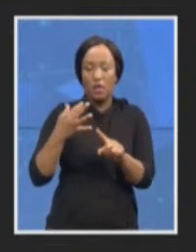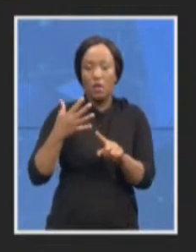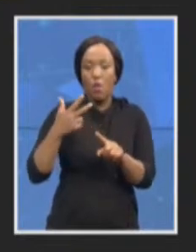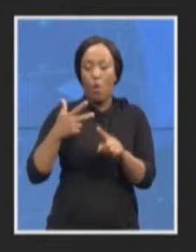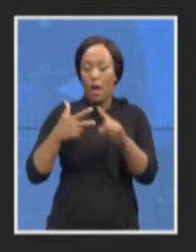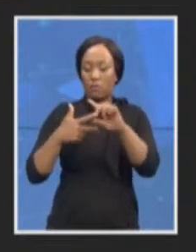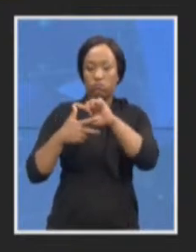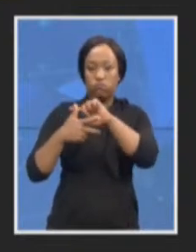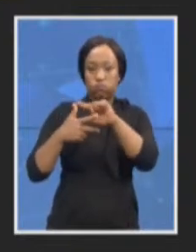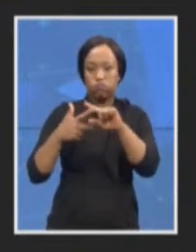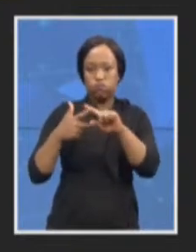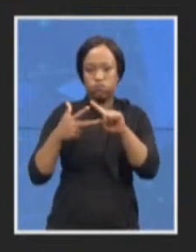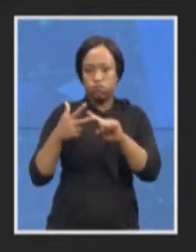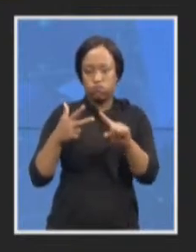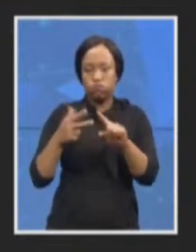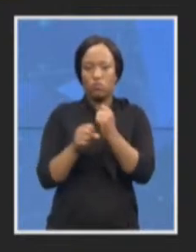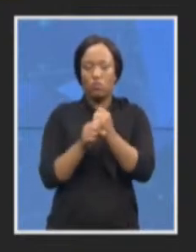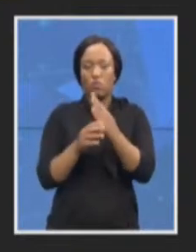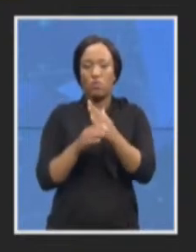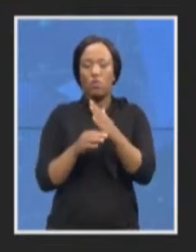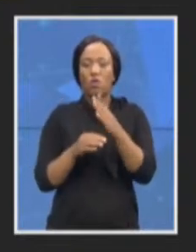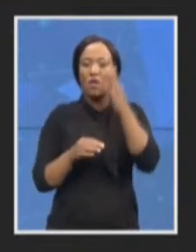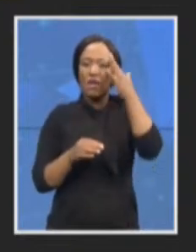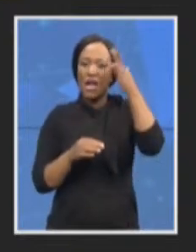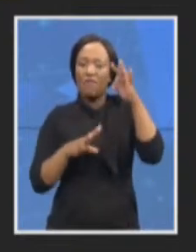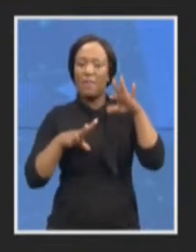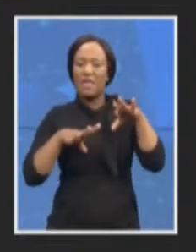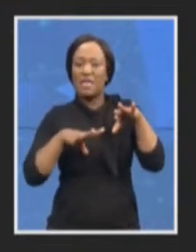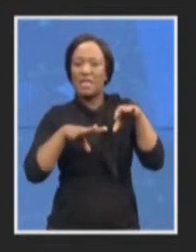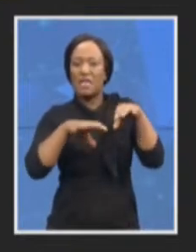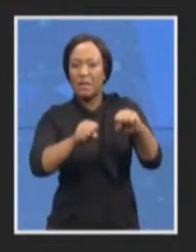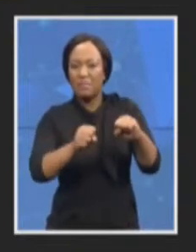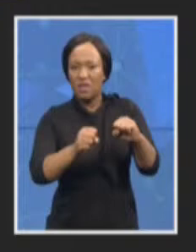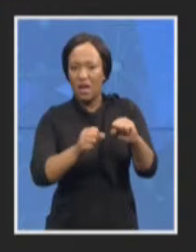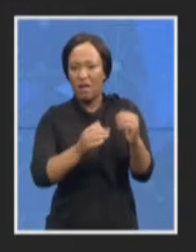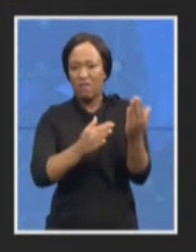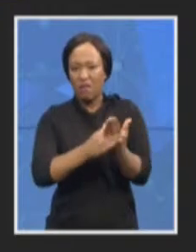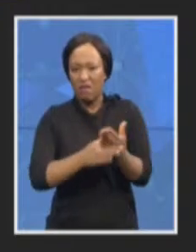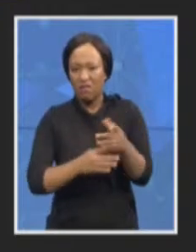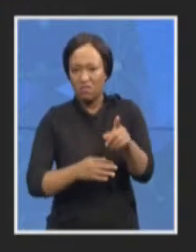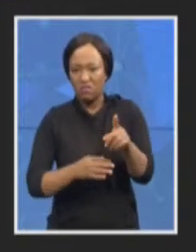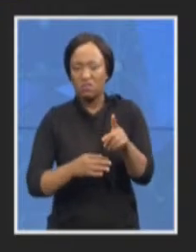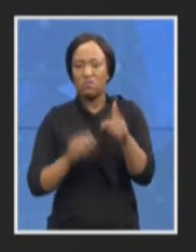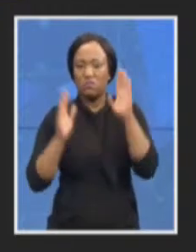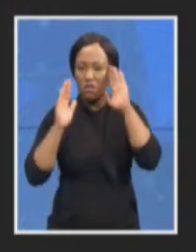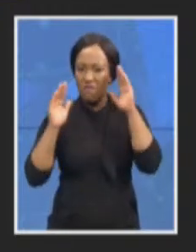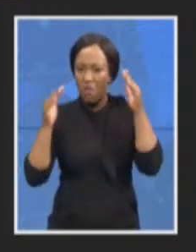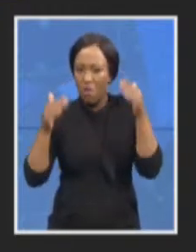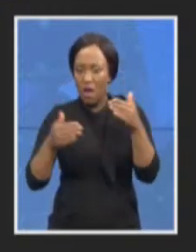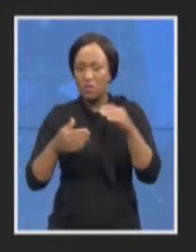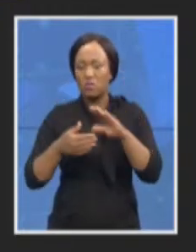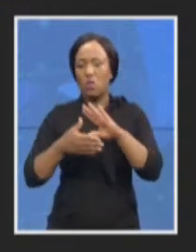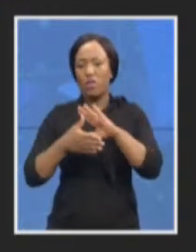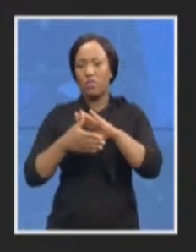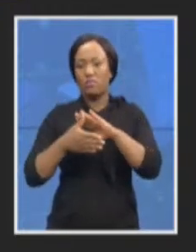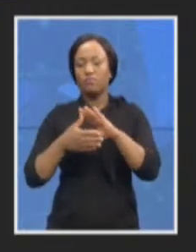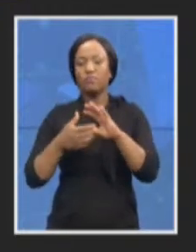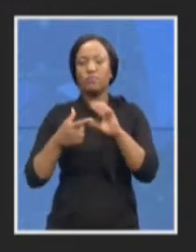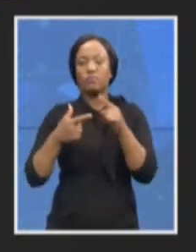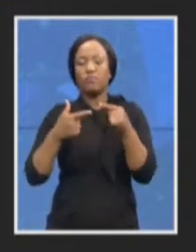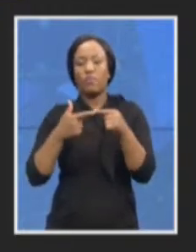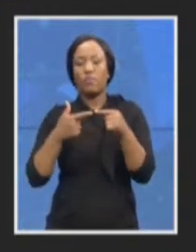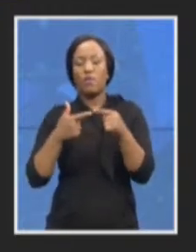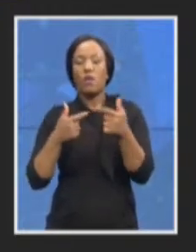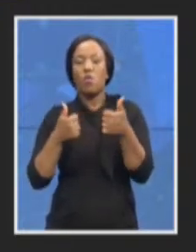cases and good stakeholder relationships. As you know, the ID